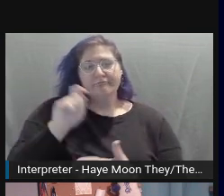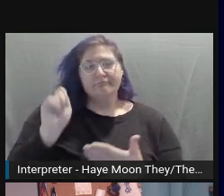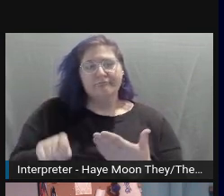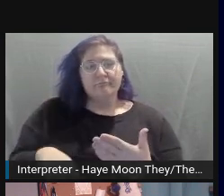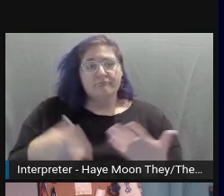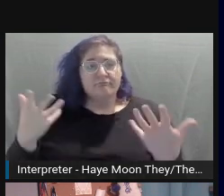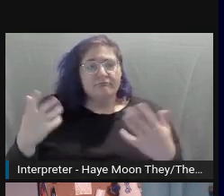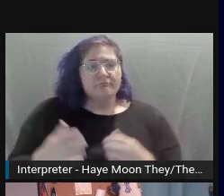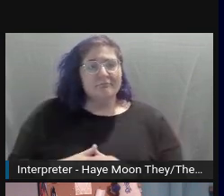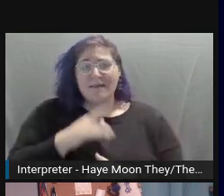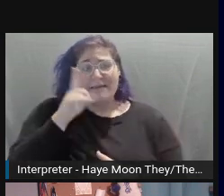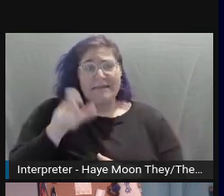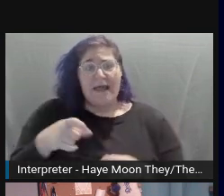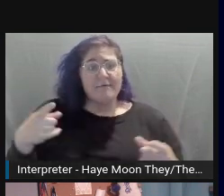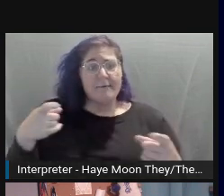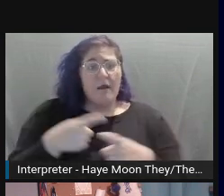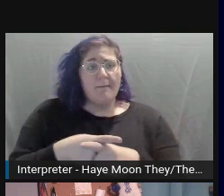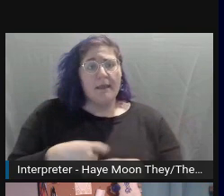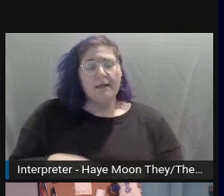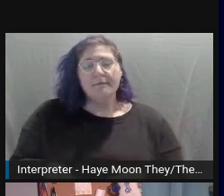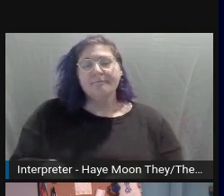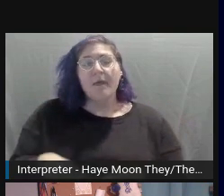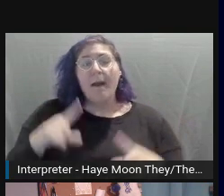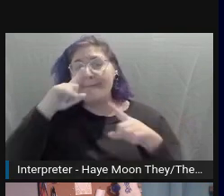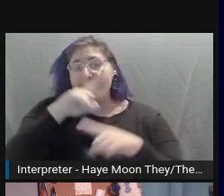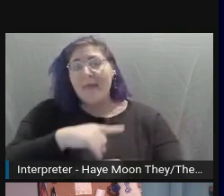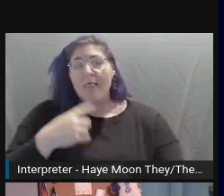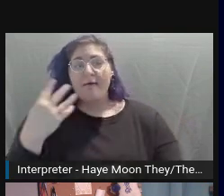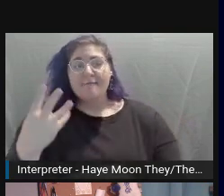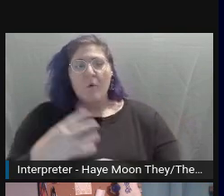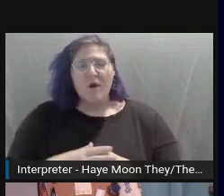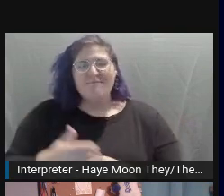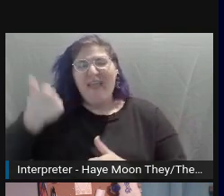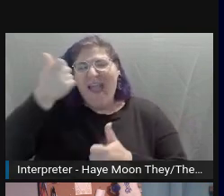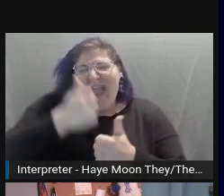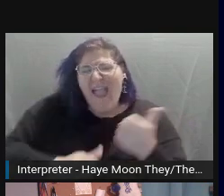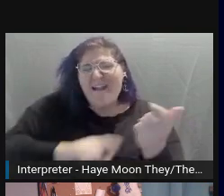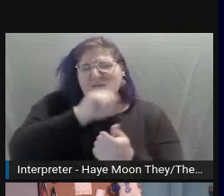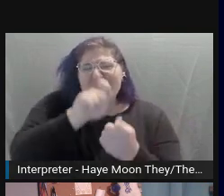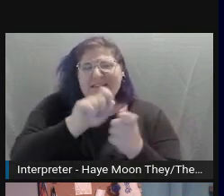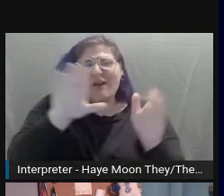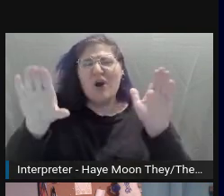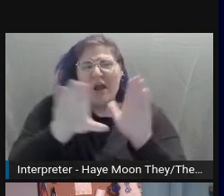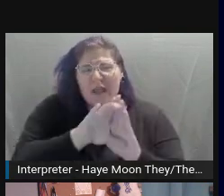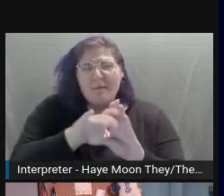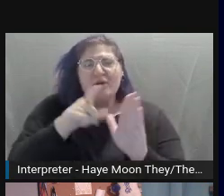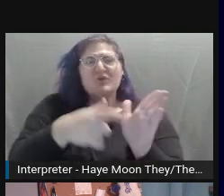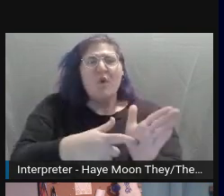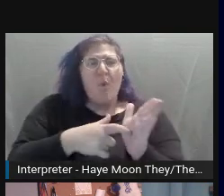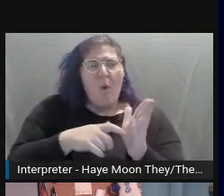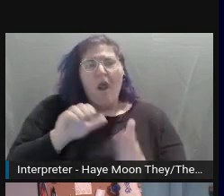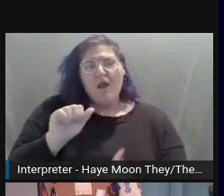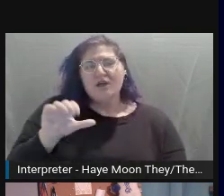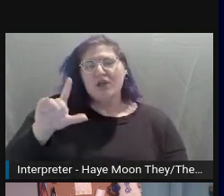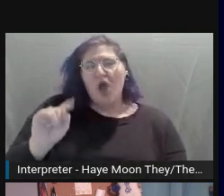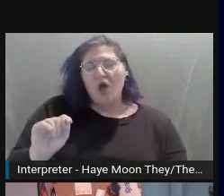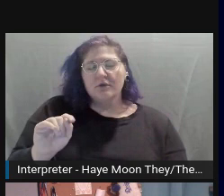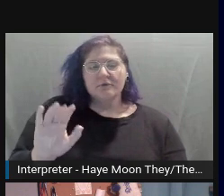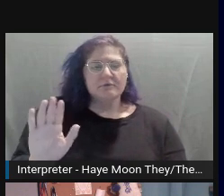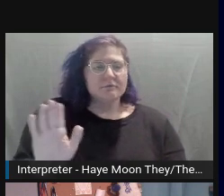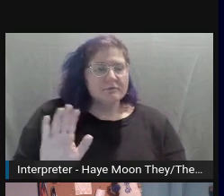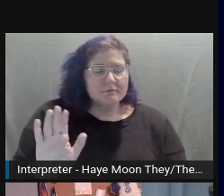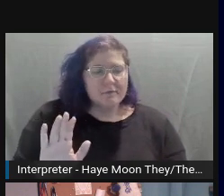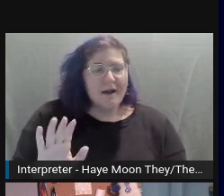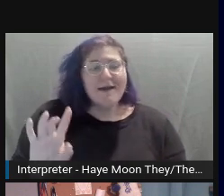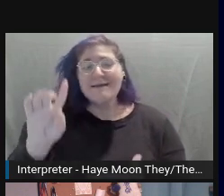Myth four, every single image requires alt text. Decorative images do not require alt text, but we will talk about that